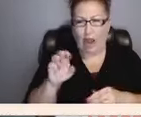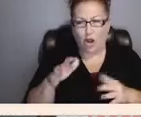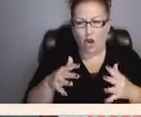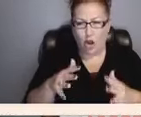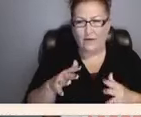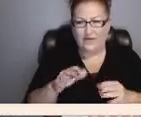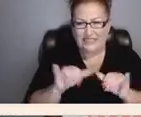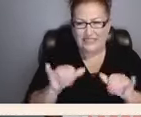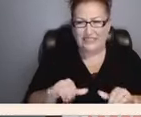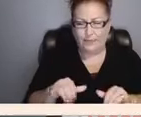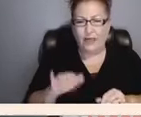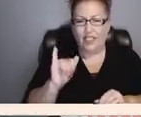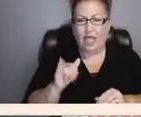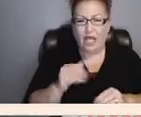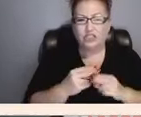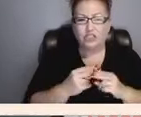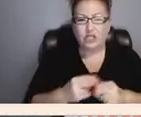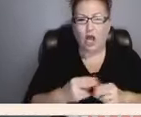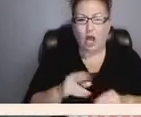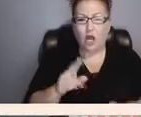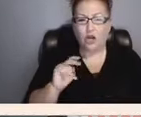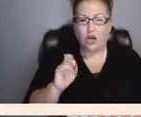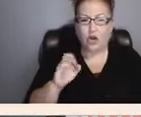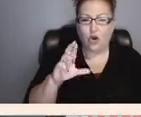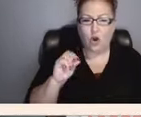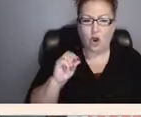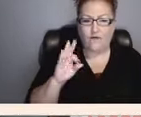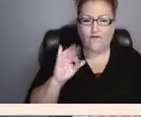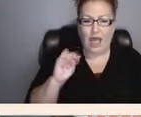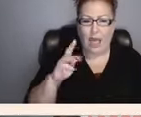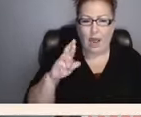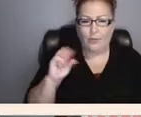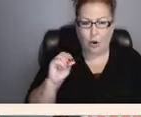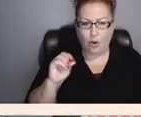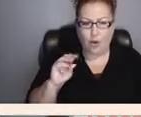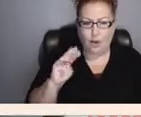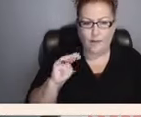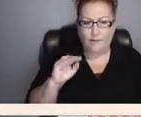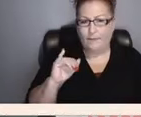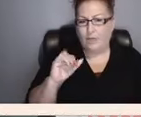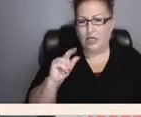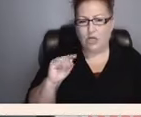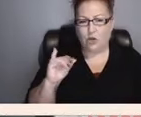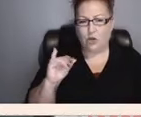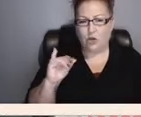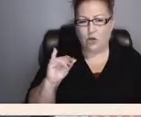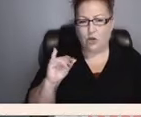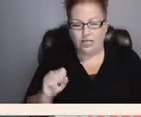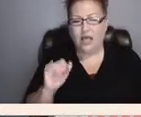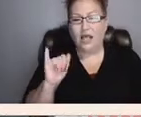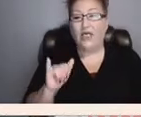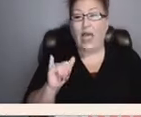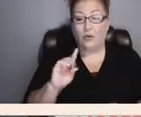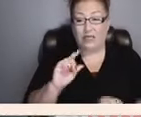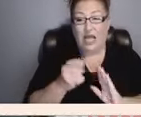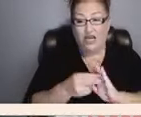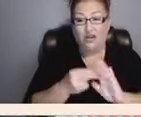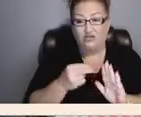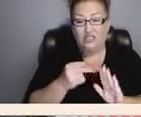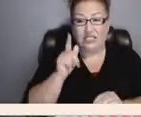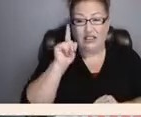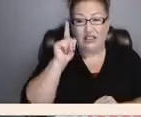neurofibromatosis. And he was eventually diagnosed with that years after his death.